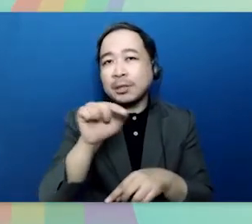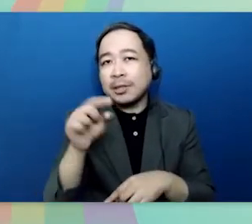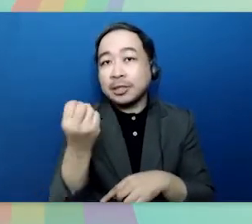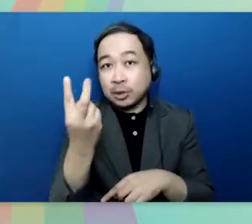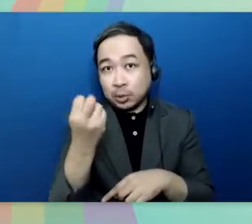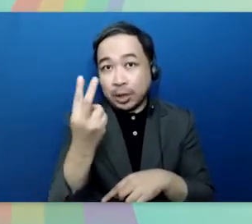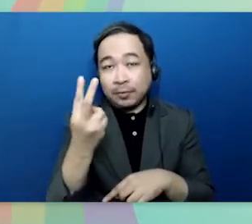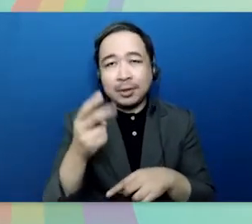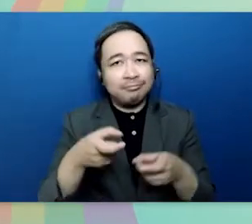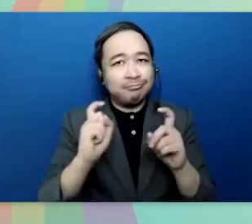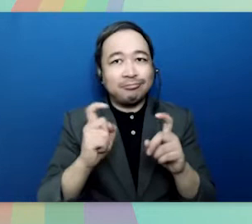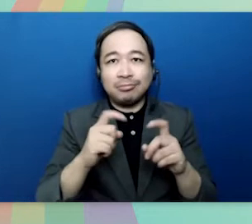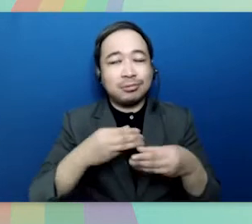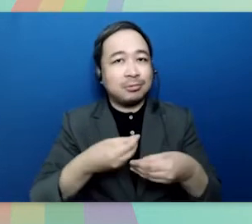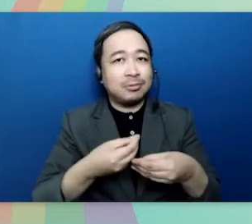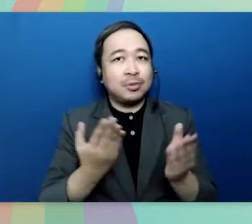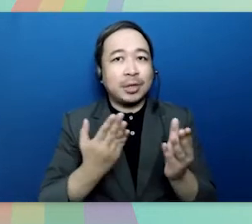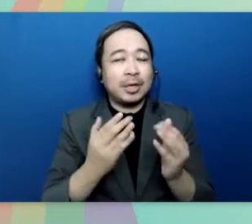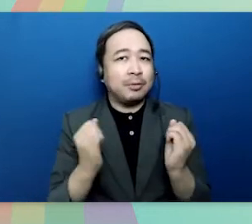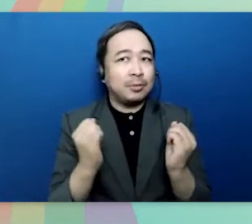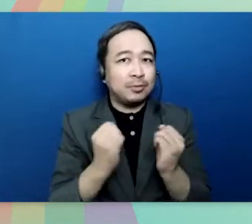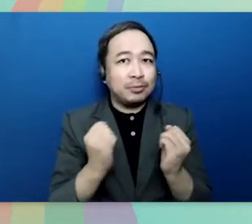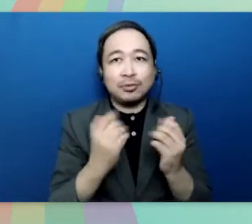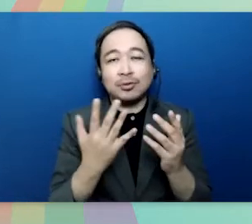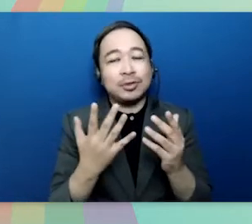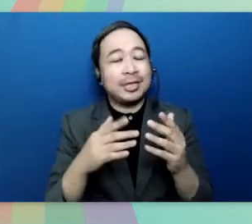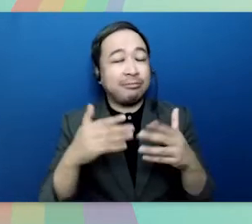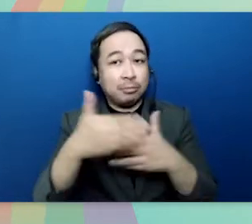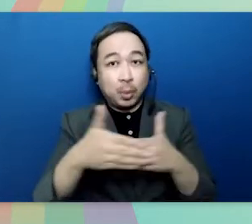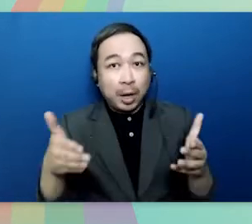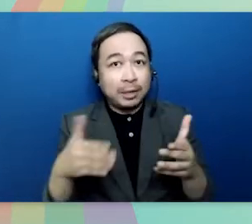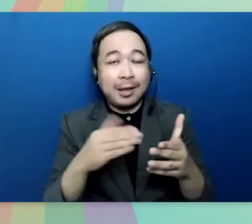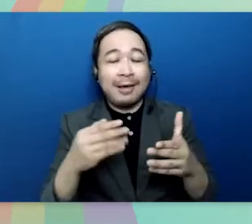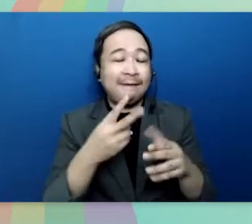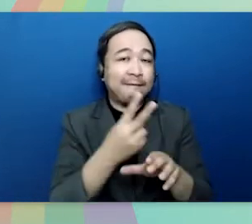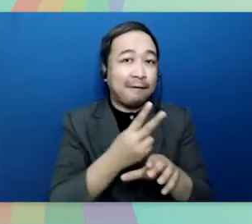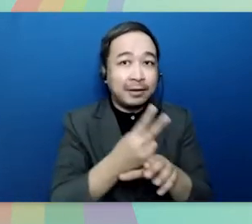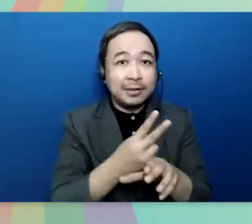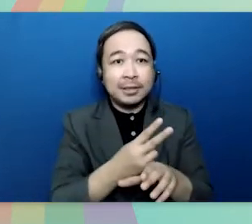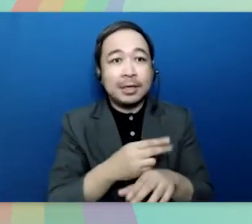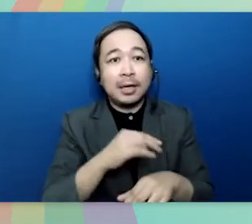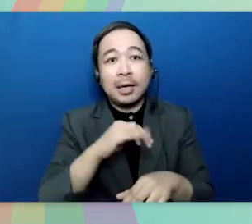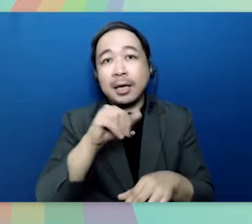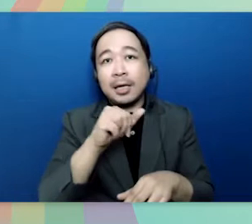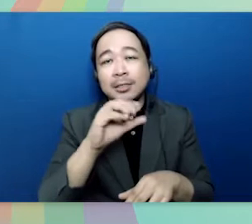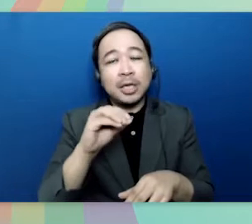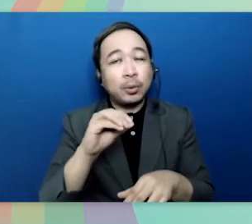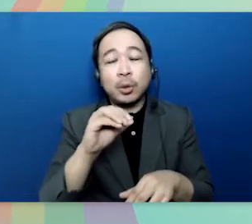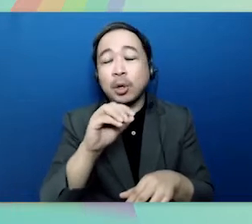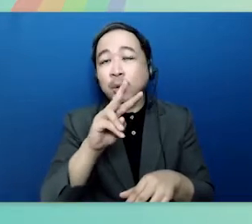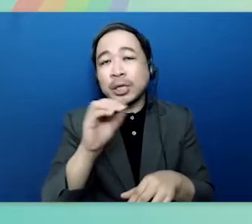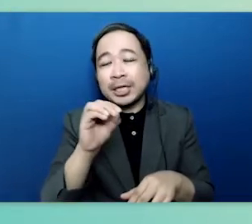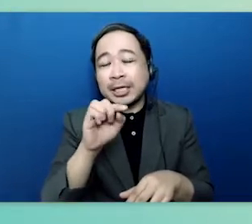-12 expediting the release of refrigerated containers and dry vans or the jow